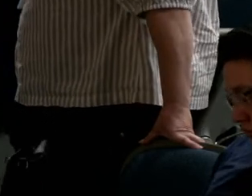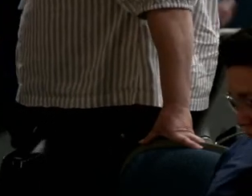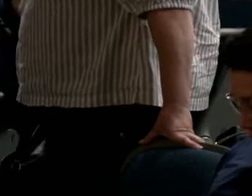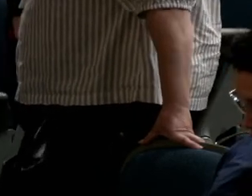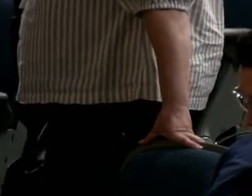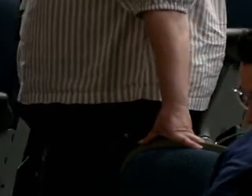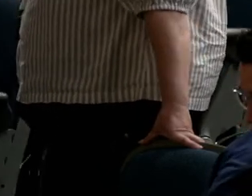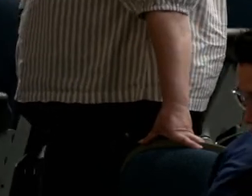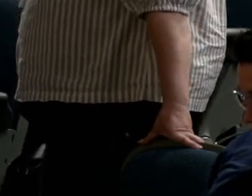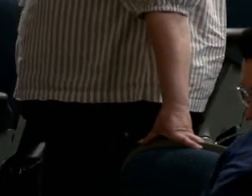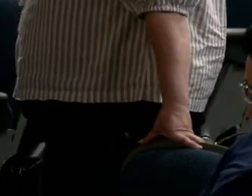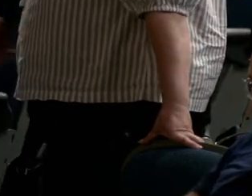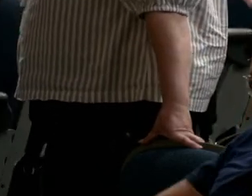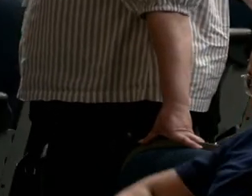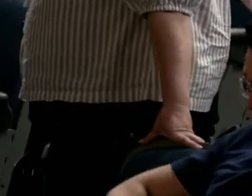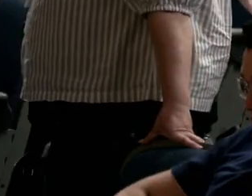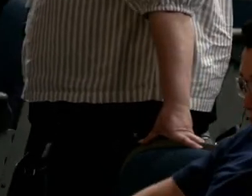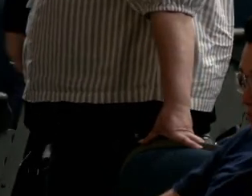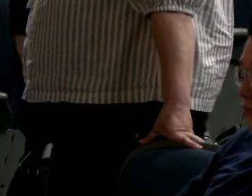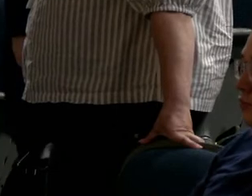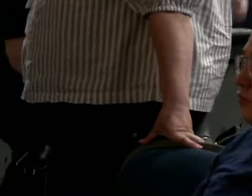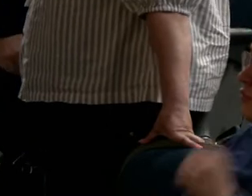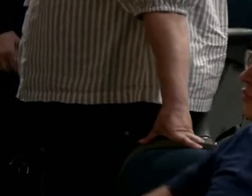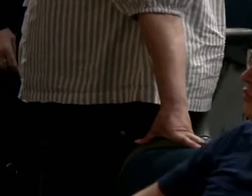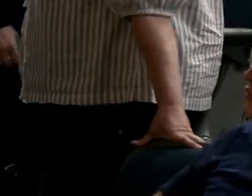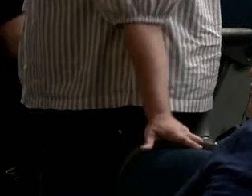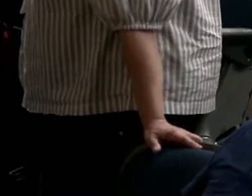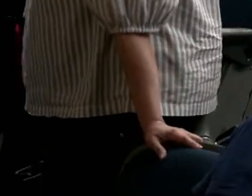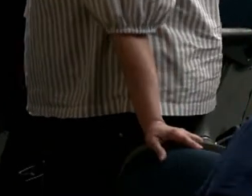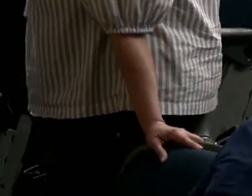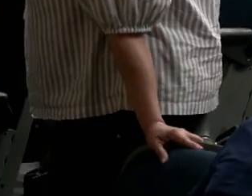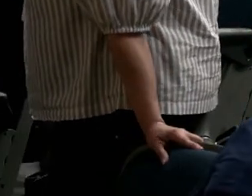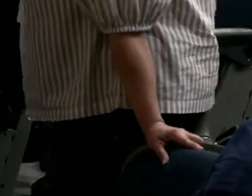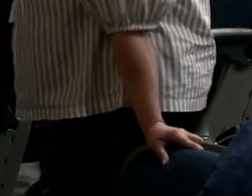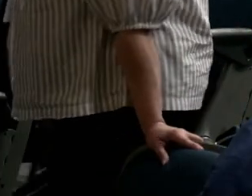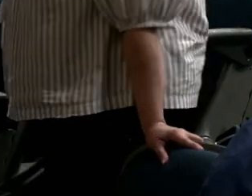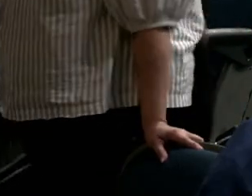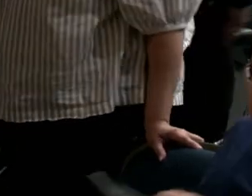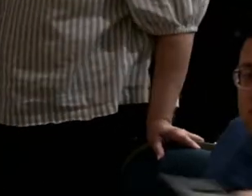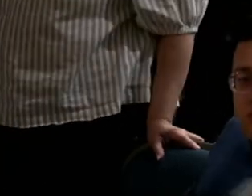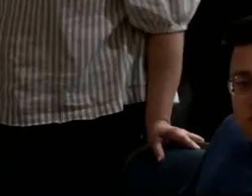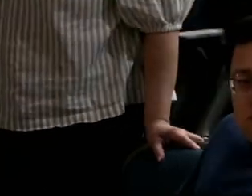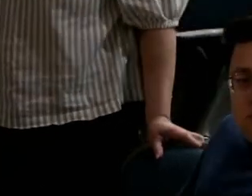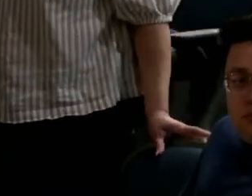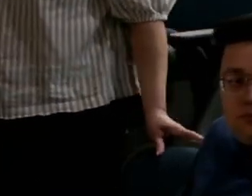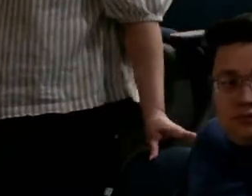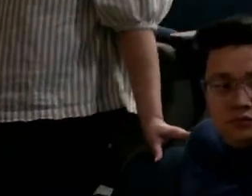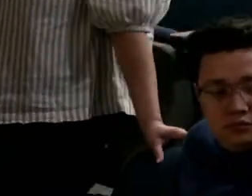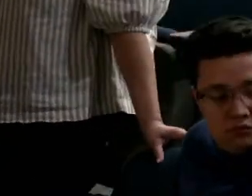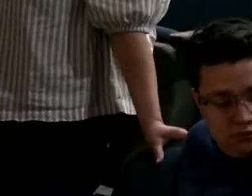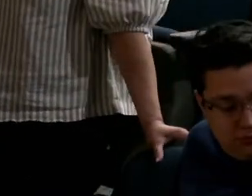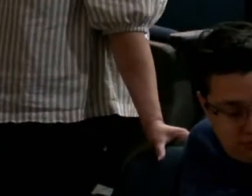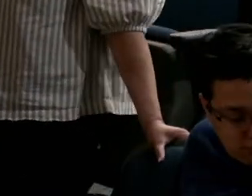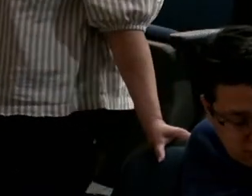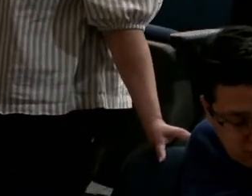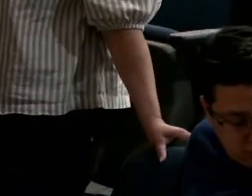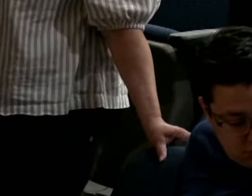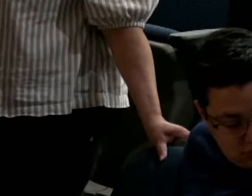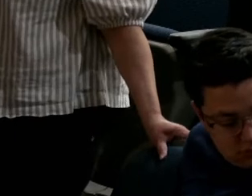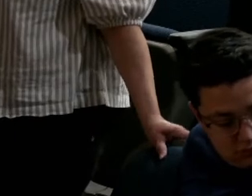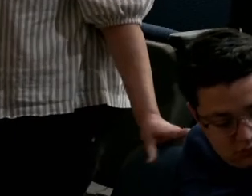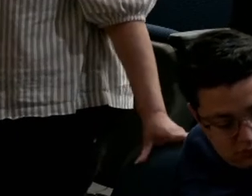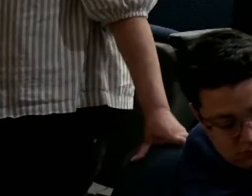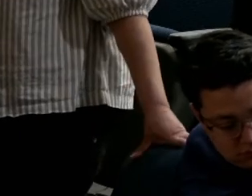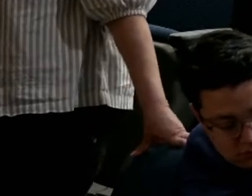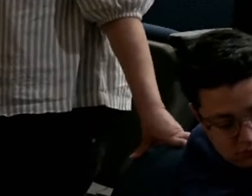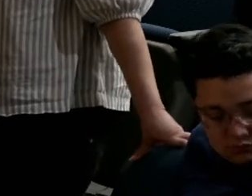They're bringing weed and they're telling us in the health room, we got it from our parents. So it's the parents also. They give these kids money.